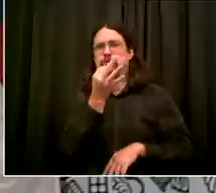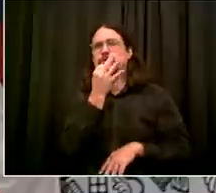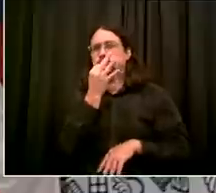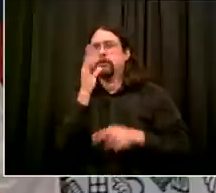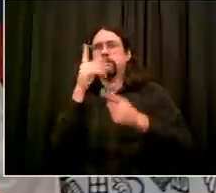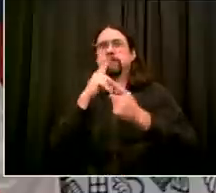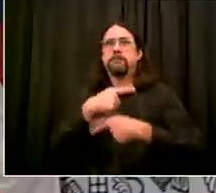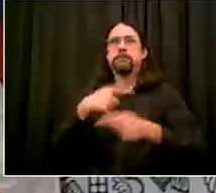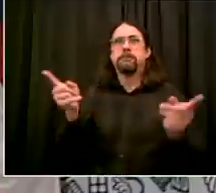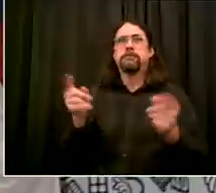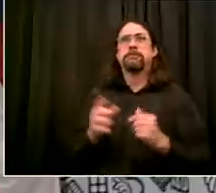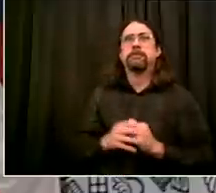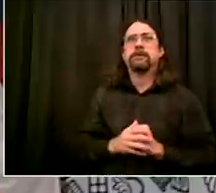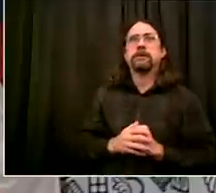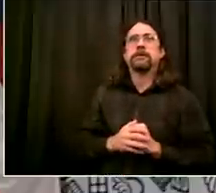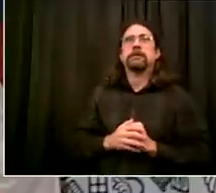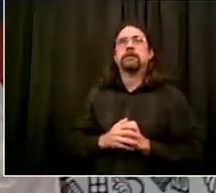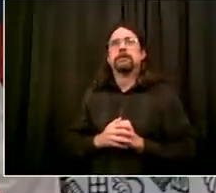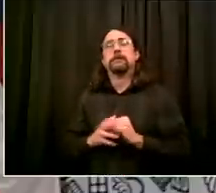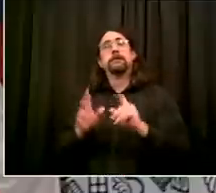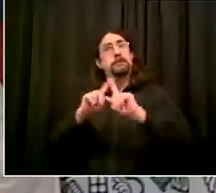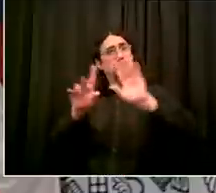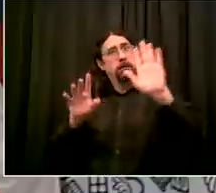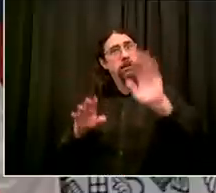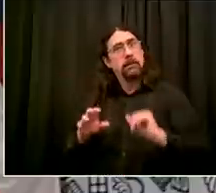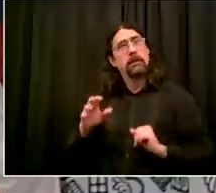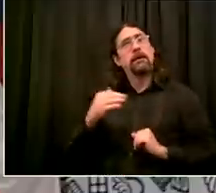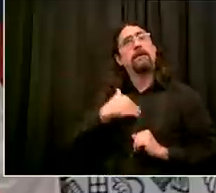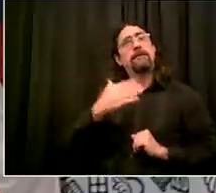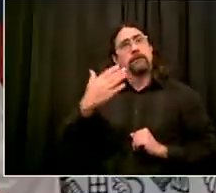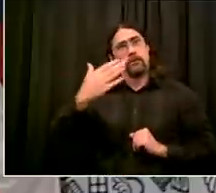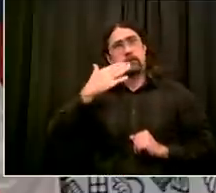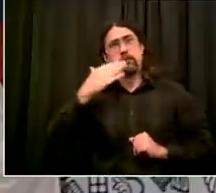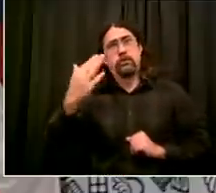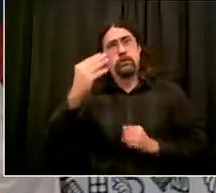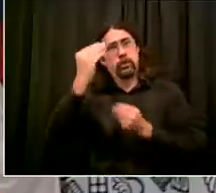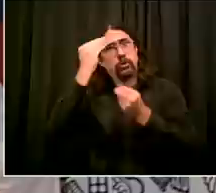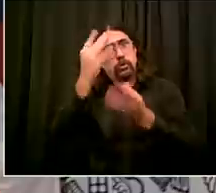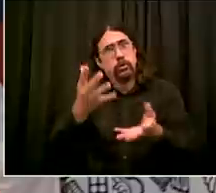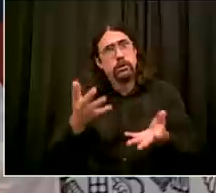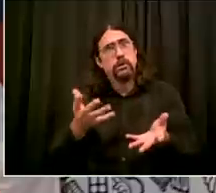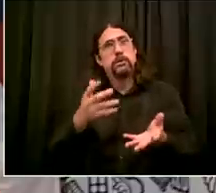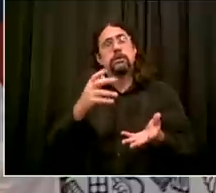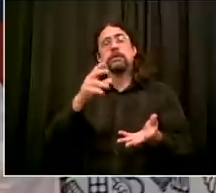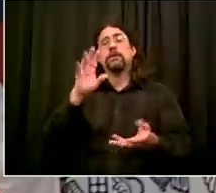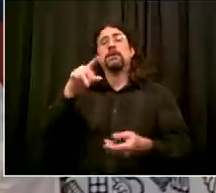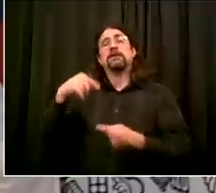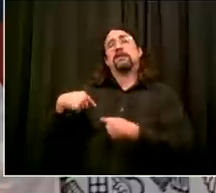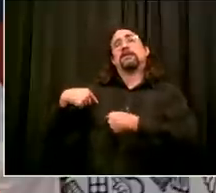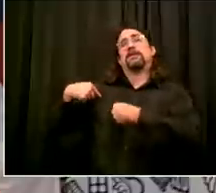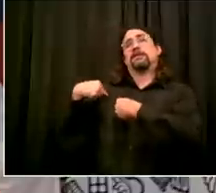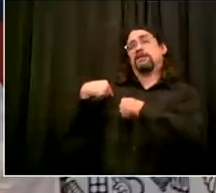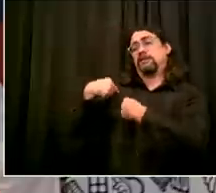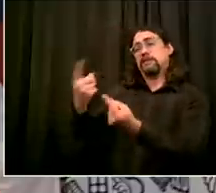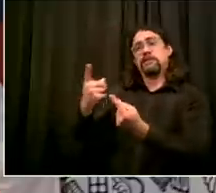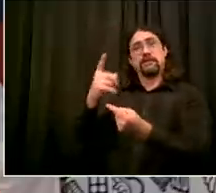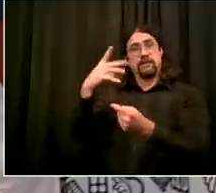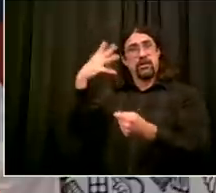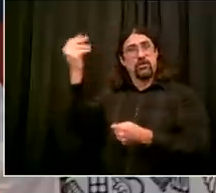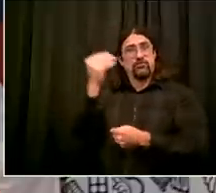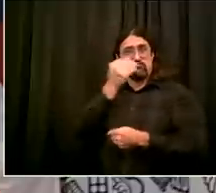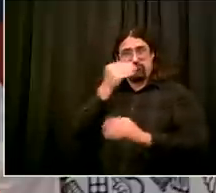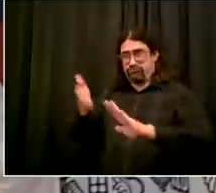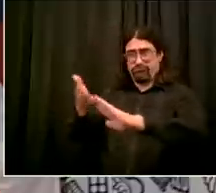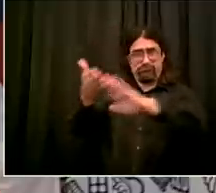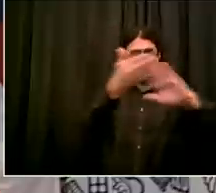strong for a lot of them and very soon they'll start to have indoor dining if that goes well that will expand we've announced that outdoor